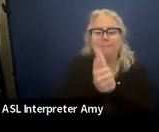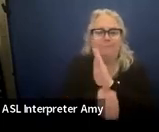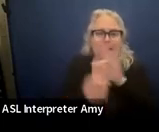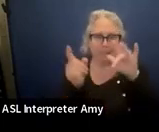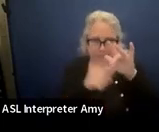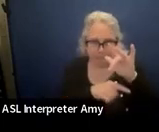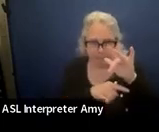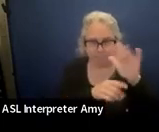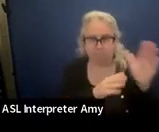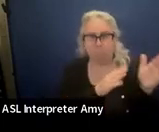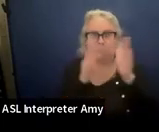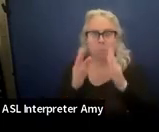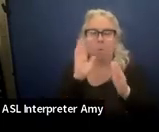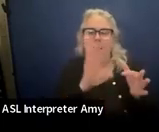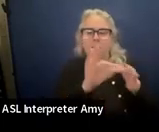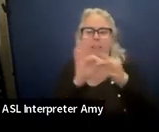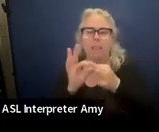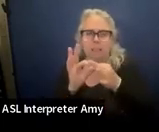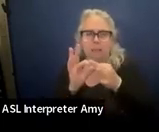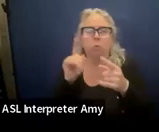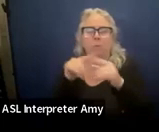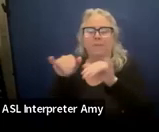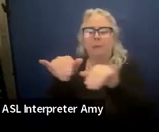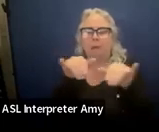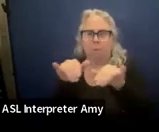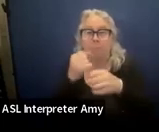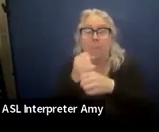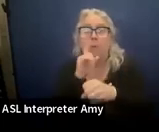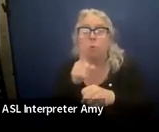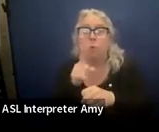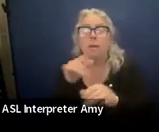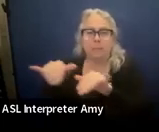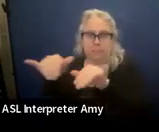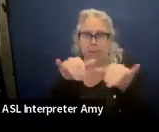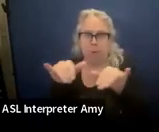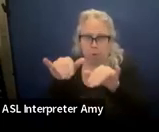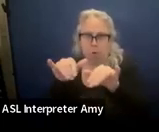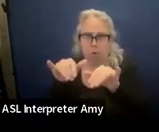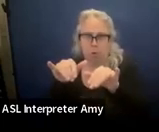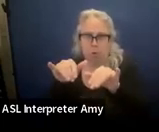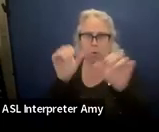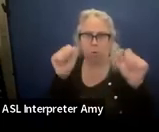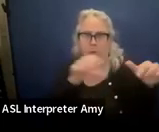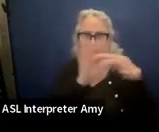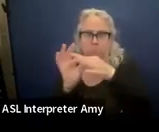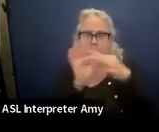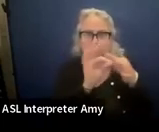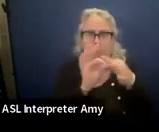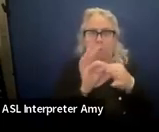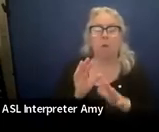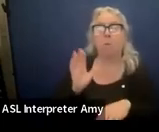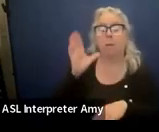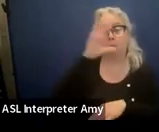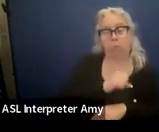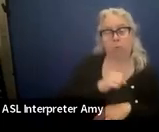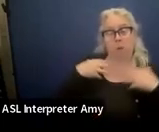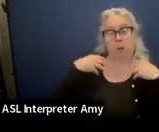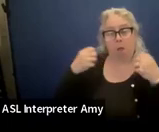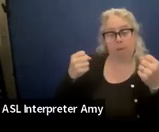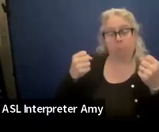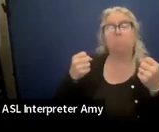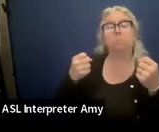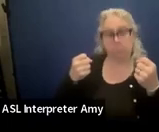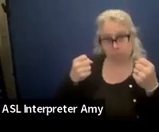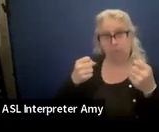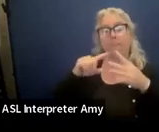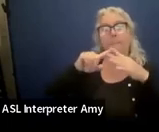And then you're going to link it to a standard. You're going to make sure that there is a standard. Right? So you're going to assume competence, begin with the grade